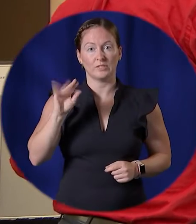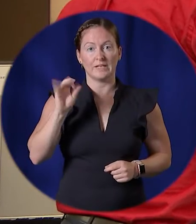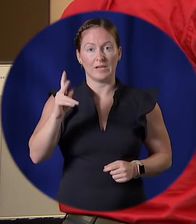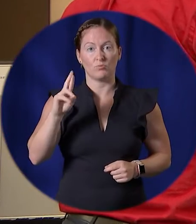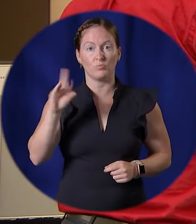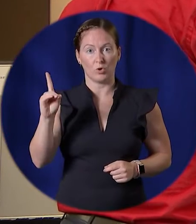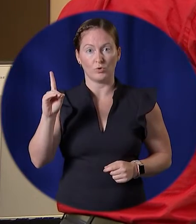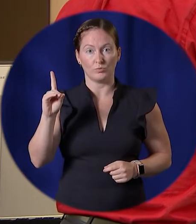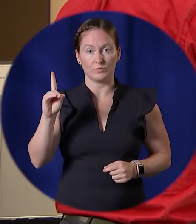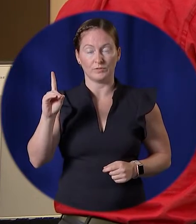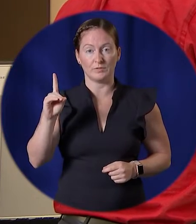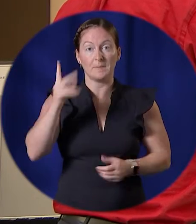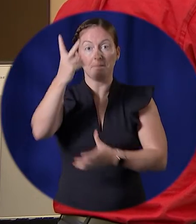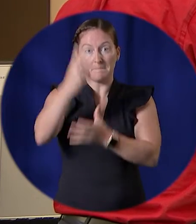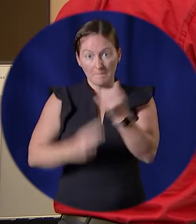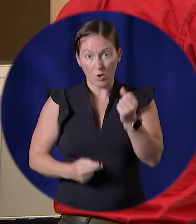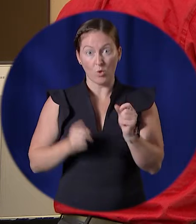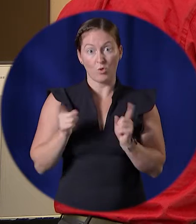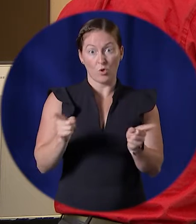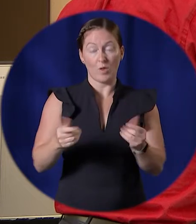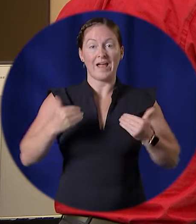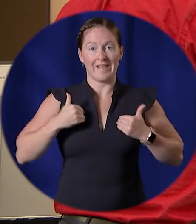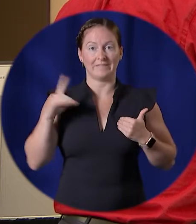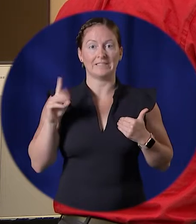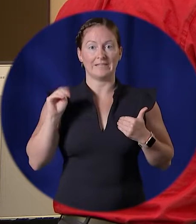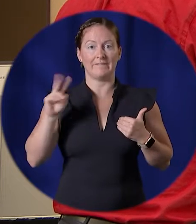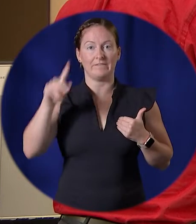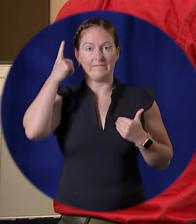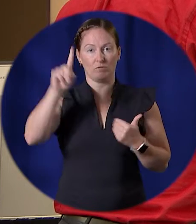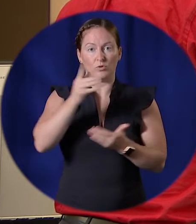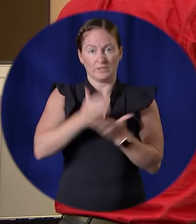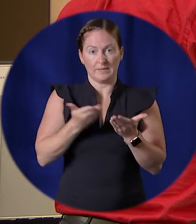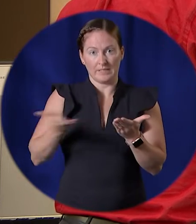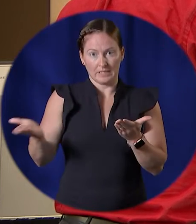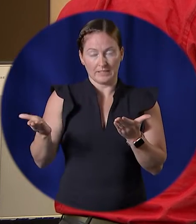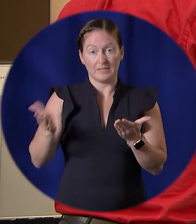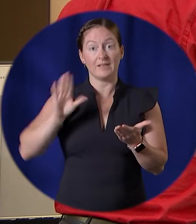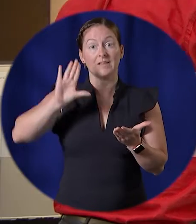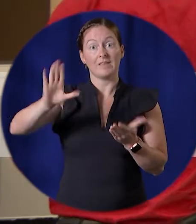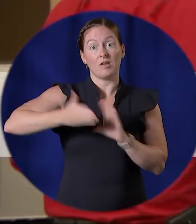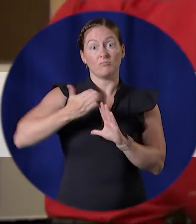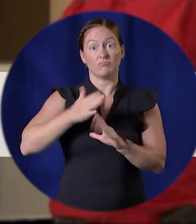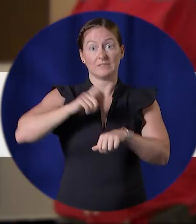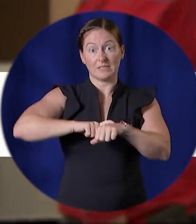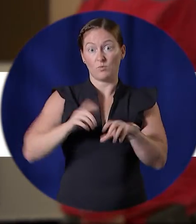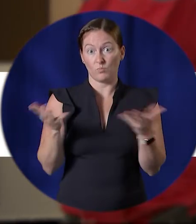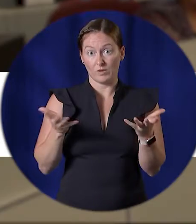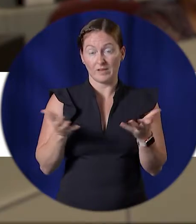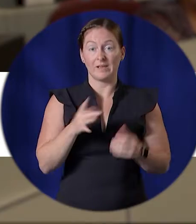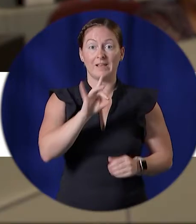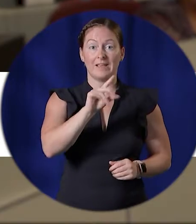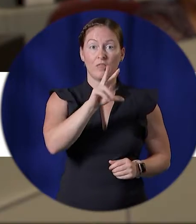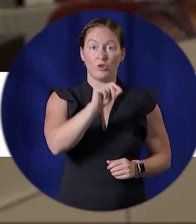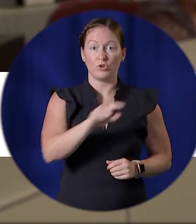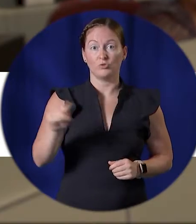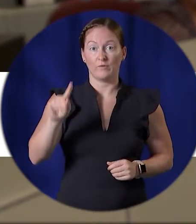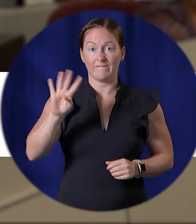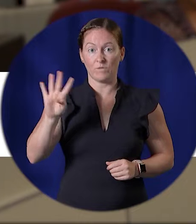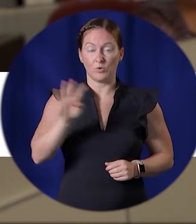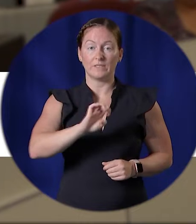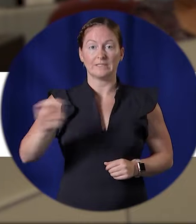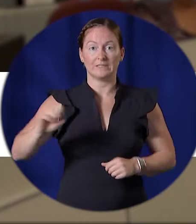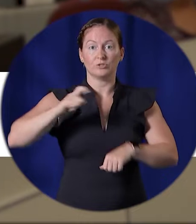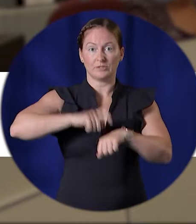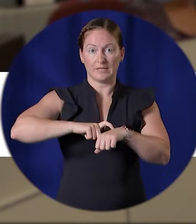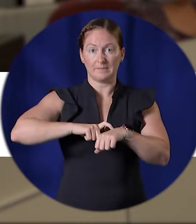DMV Select at both of our locations. The DMV Select hours of operation are 8.30 a.m. to 4 p.m. Eastern